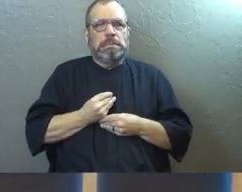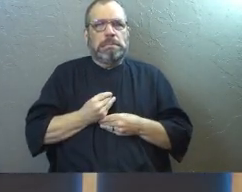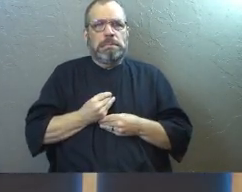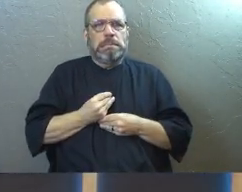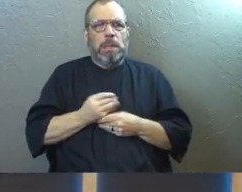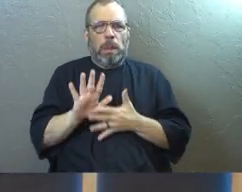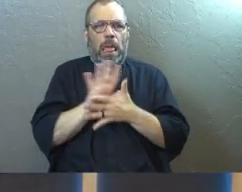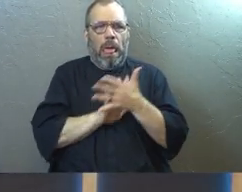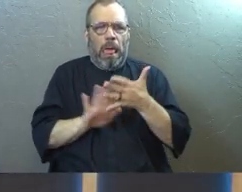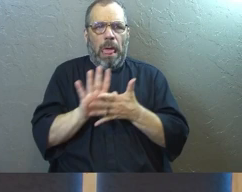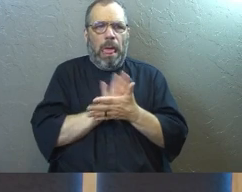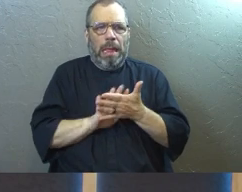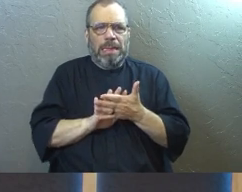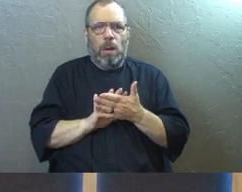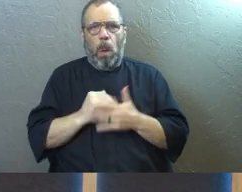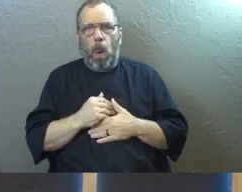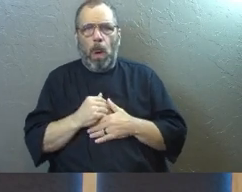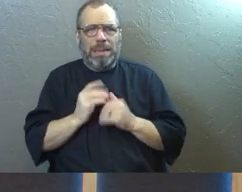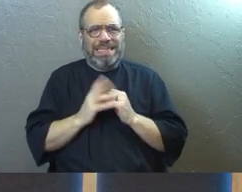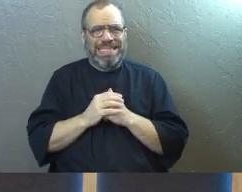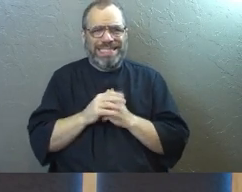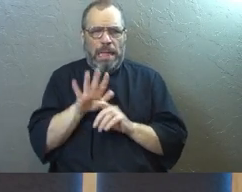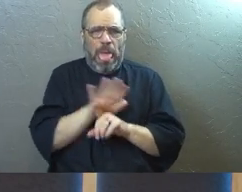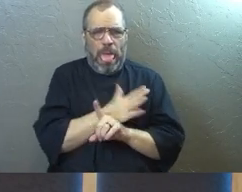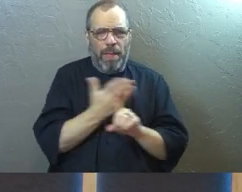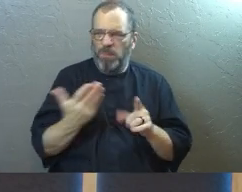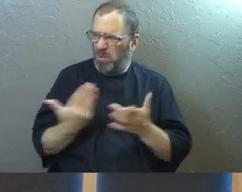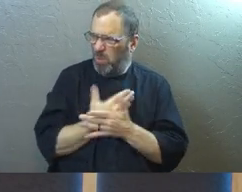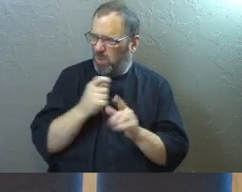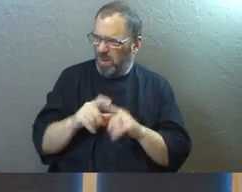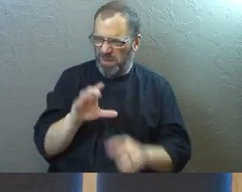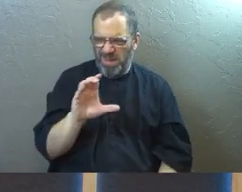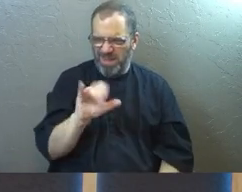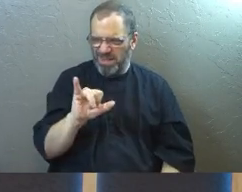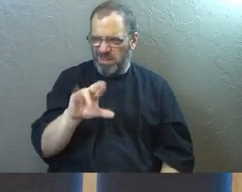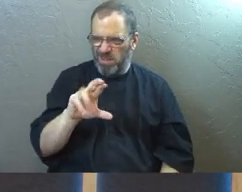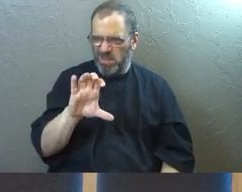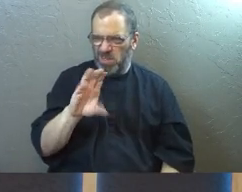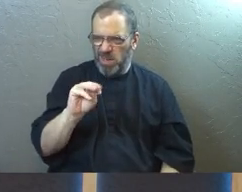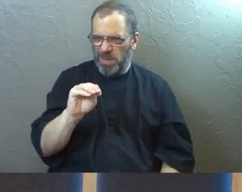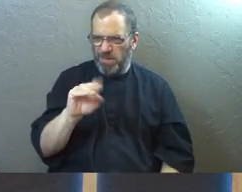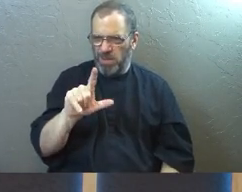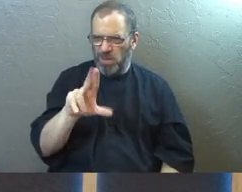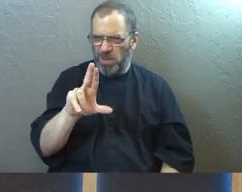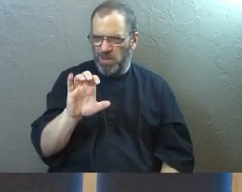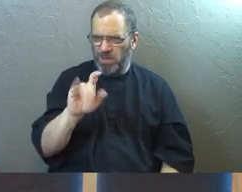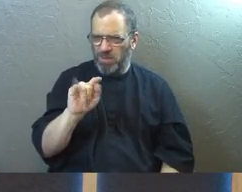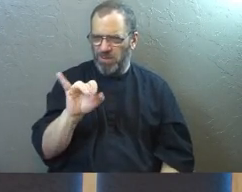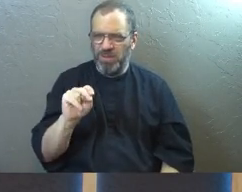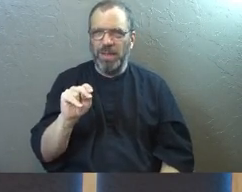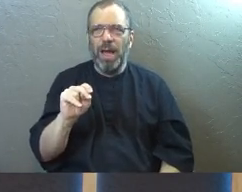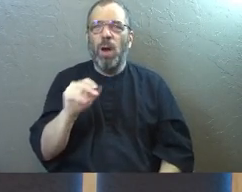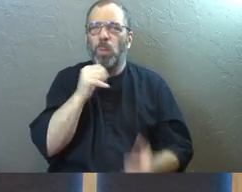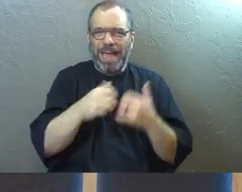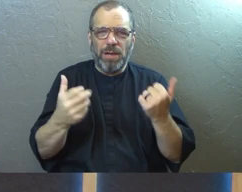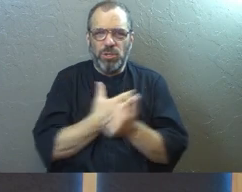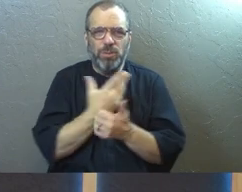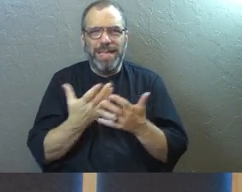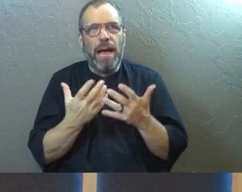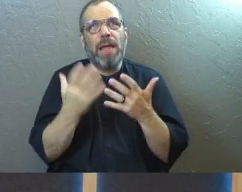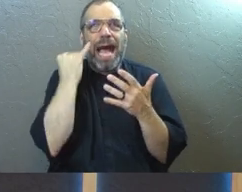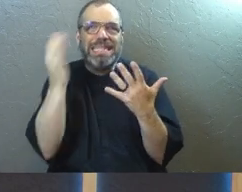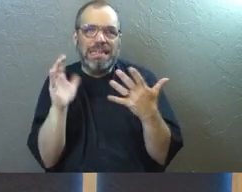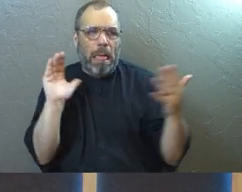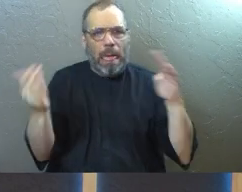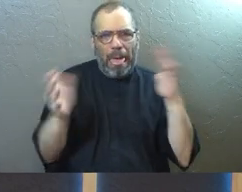without ambiguity or circumlocution. That's a new word for me this morning, okay? So you're welcome. Without the use of figures